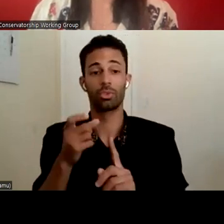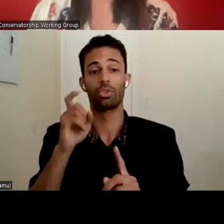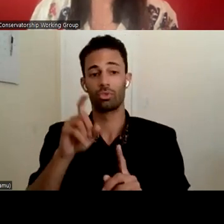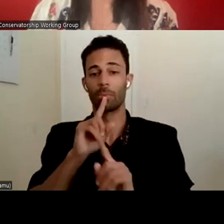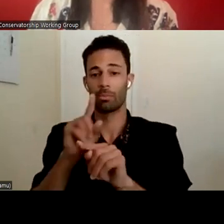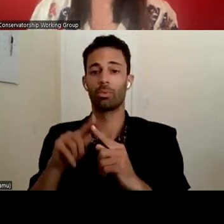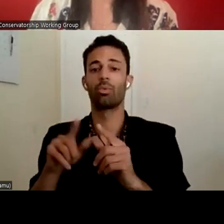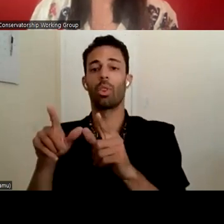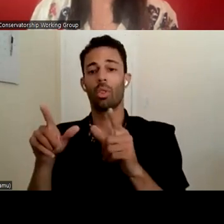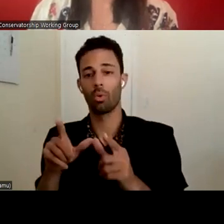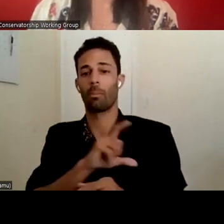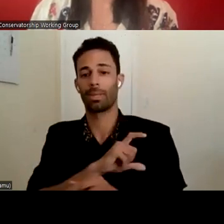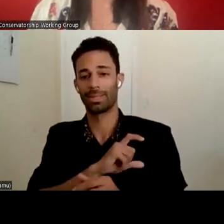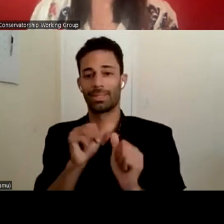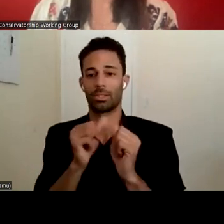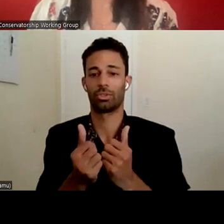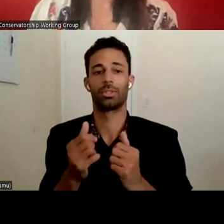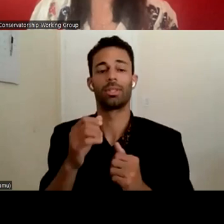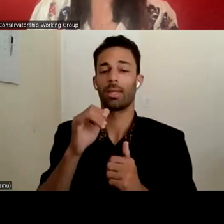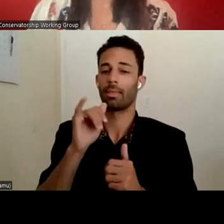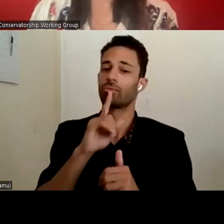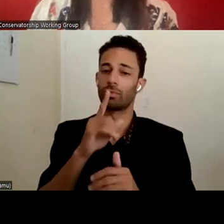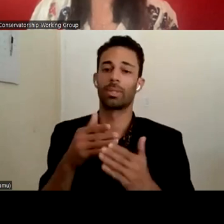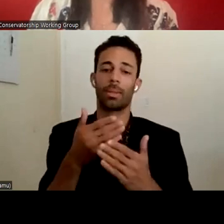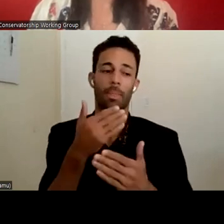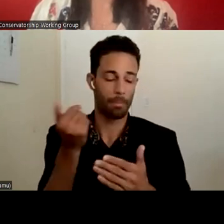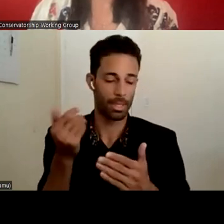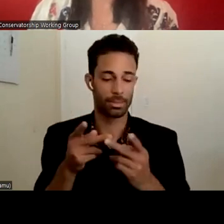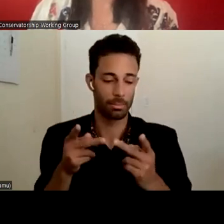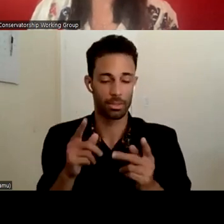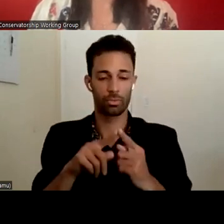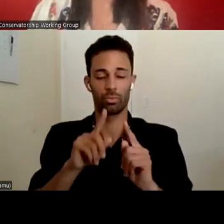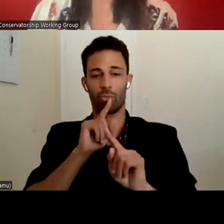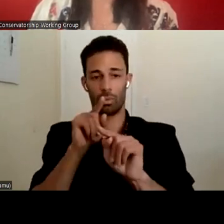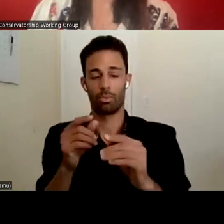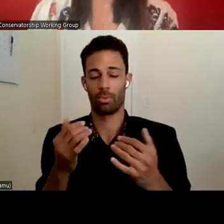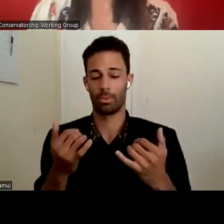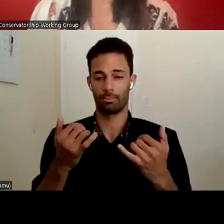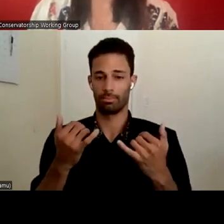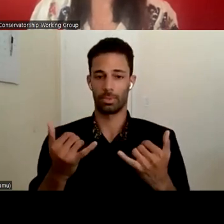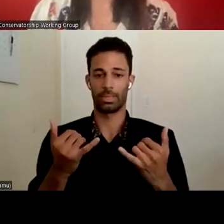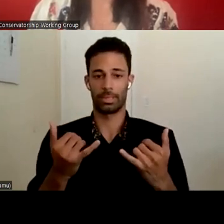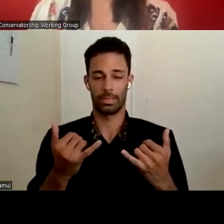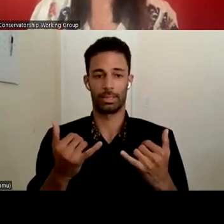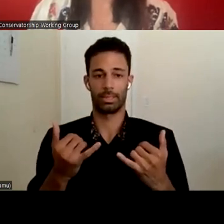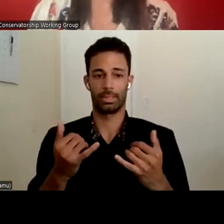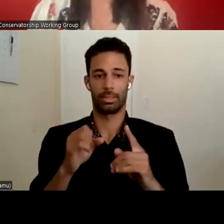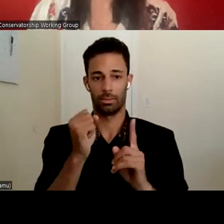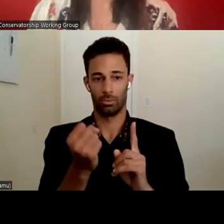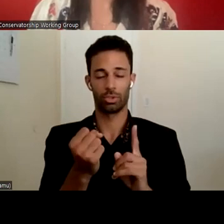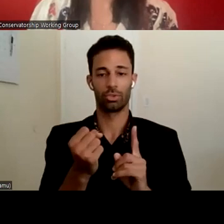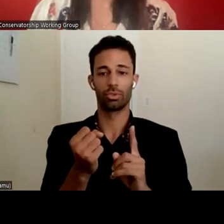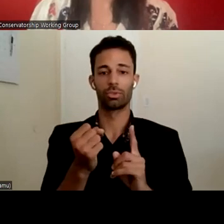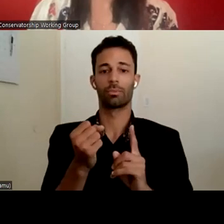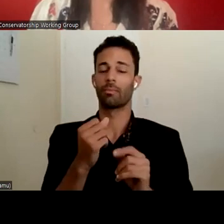police agency. That's really the best place to report these, um, to, um, and